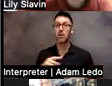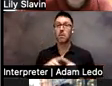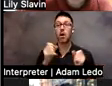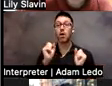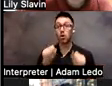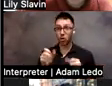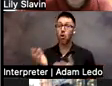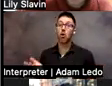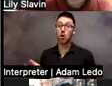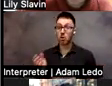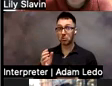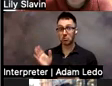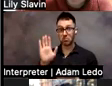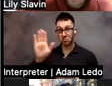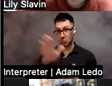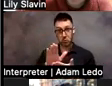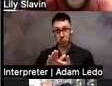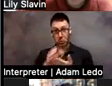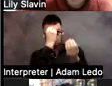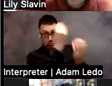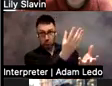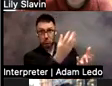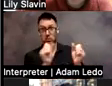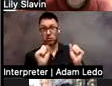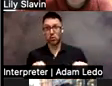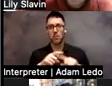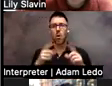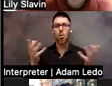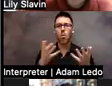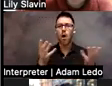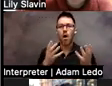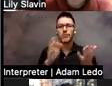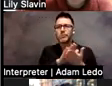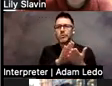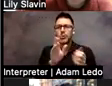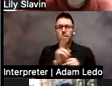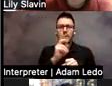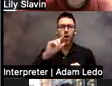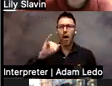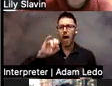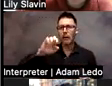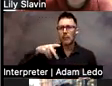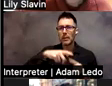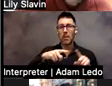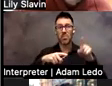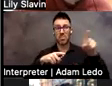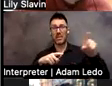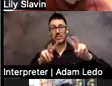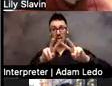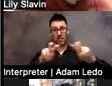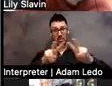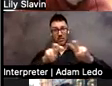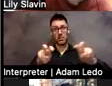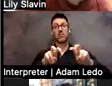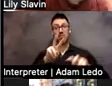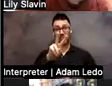I don't know what teachers are using for IEPs, but these are valid and reliable assessments for kids with moderate